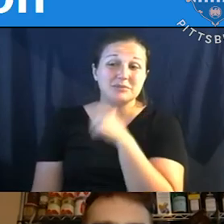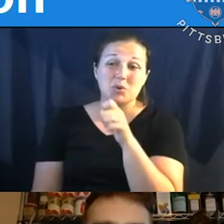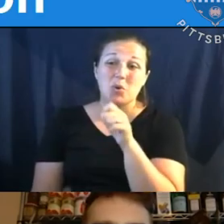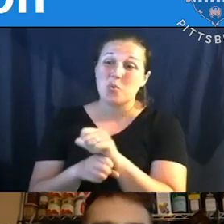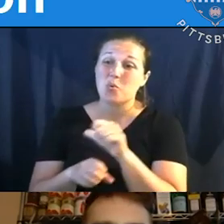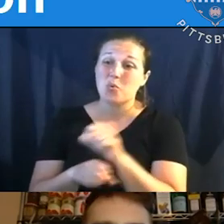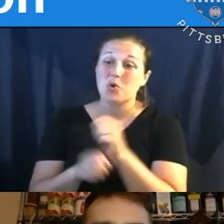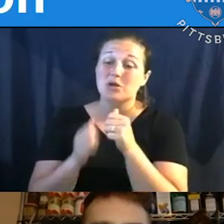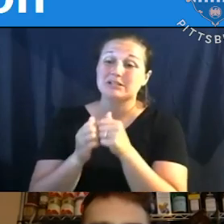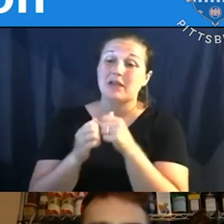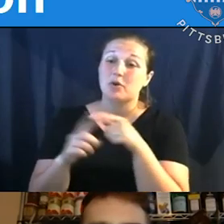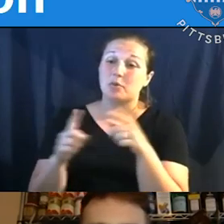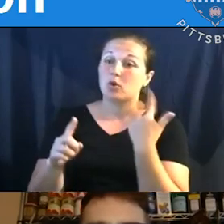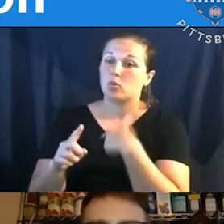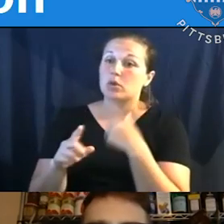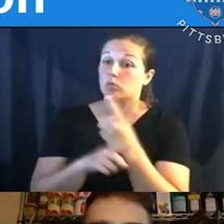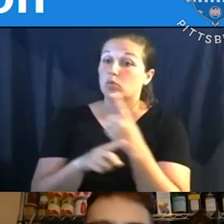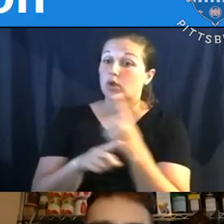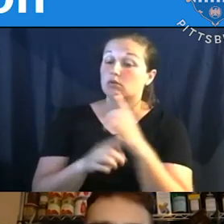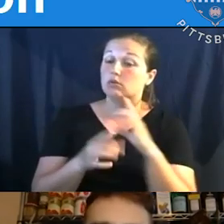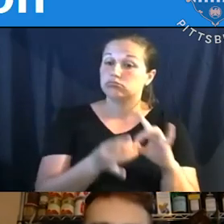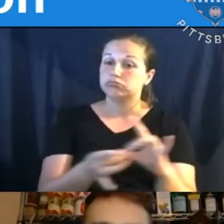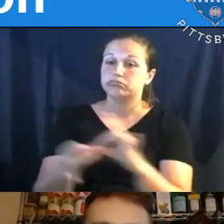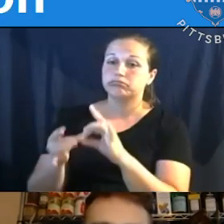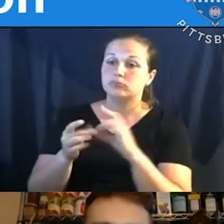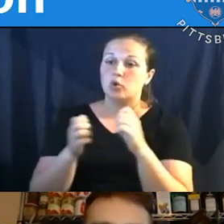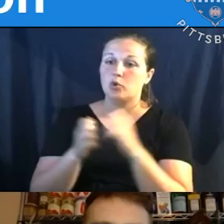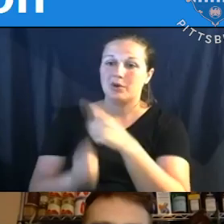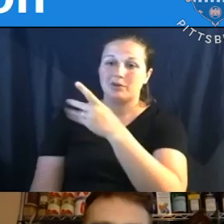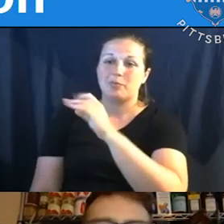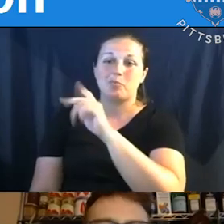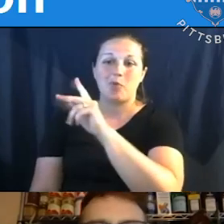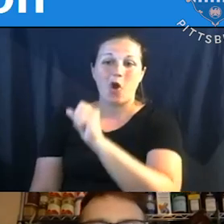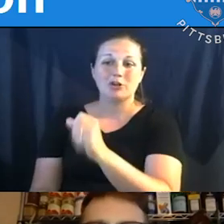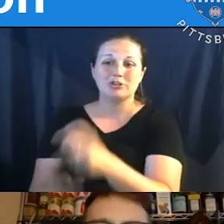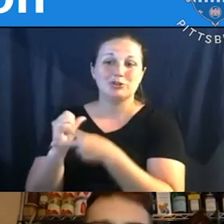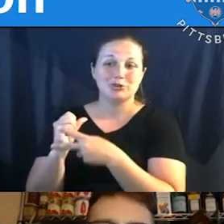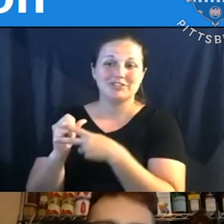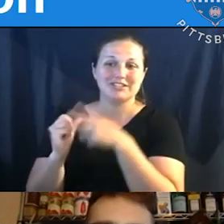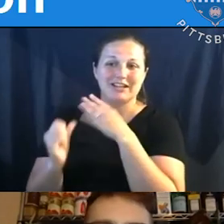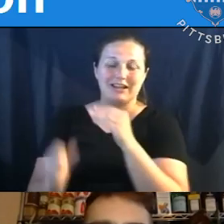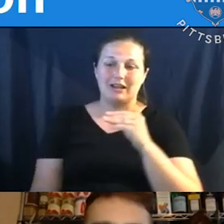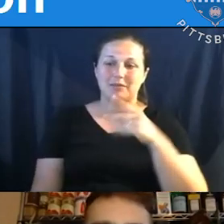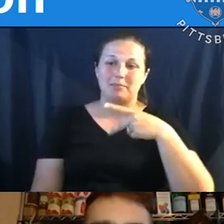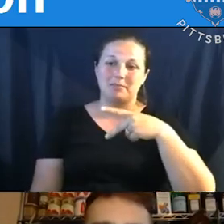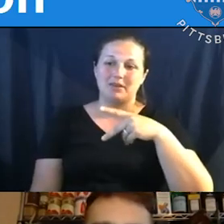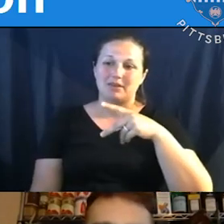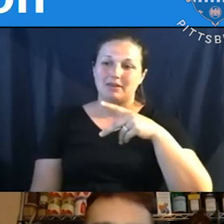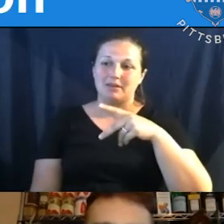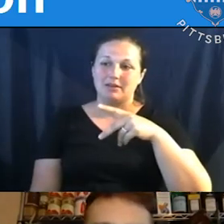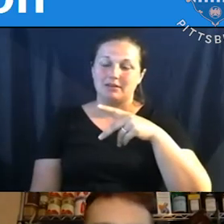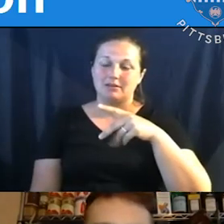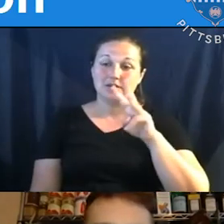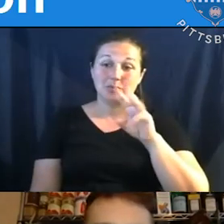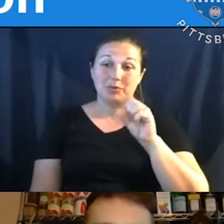we do actually regularly coordinate with, um, the Parks Conservancy, and especially PWSA. We, we meet bi-weekly, um, to discuss